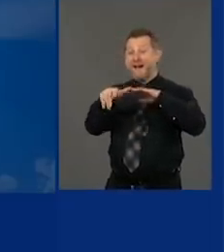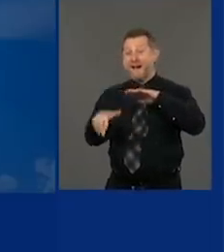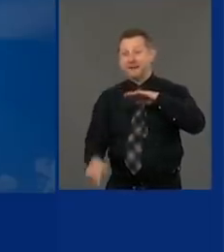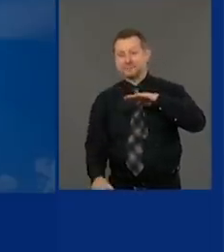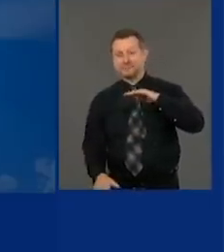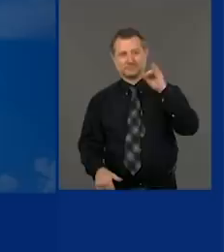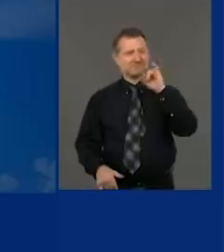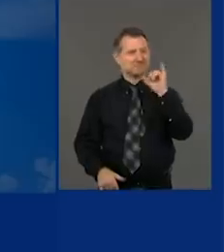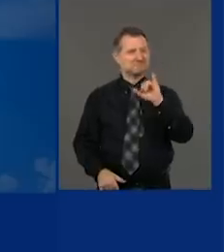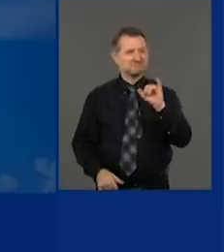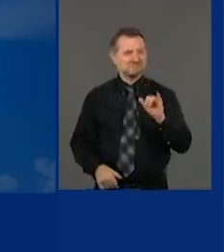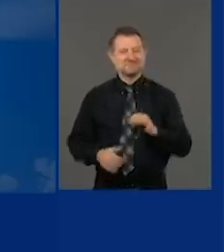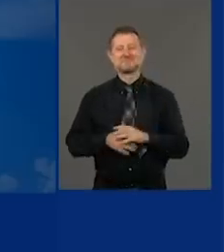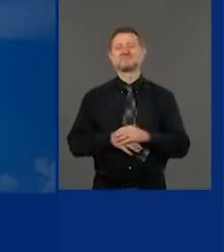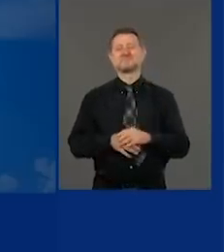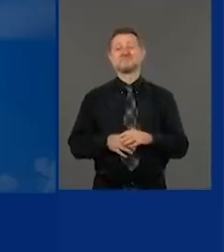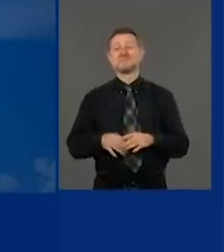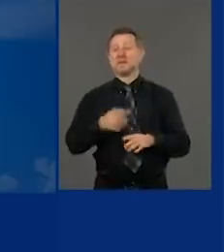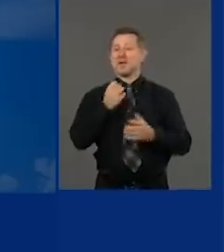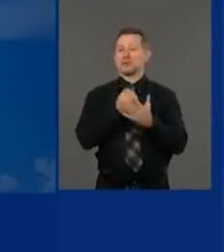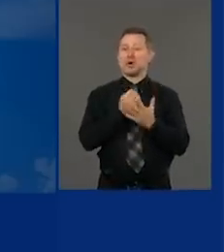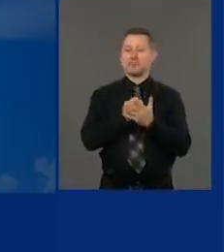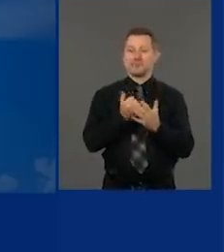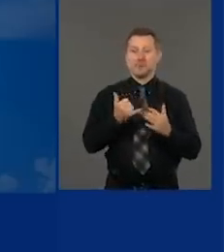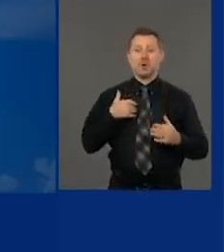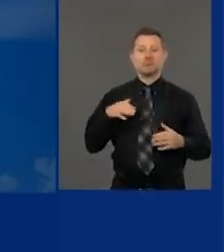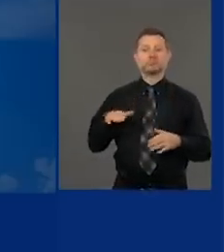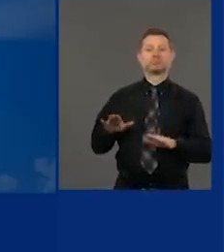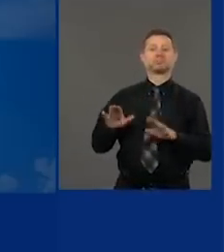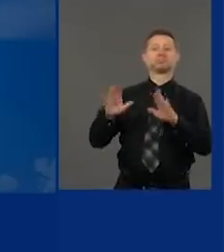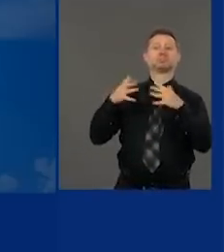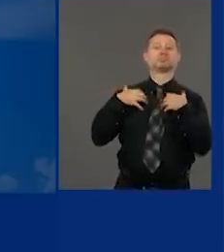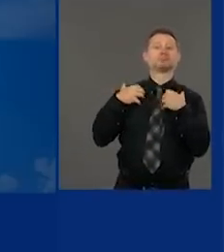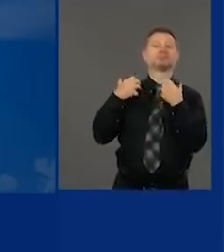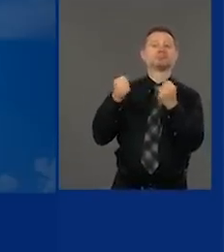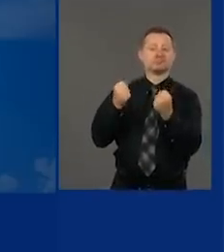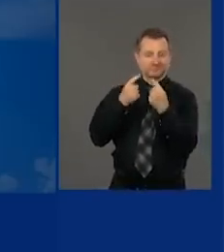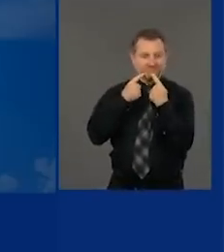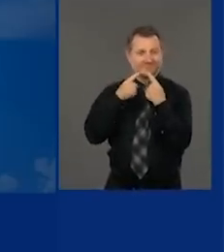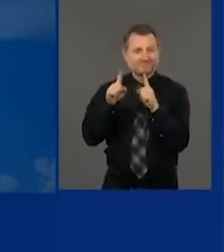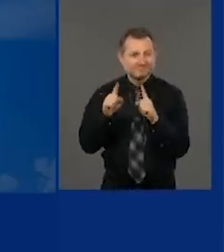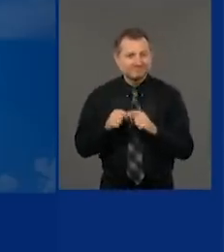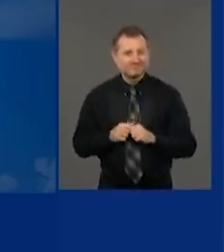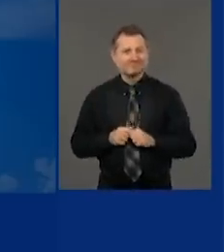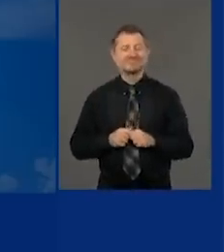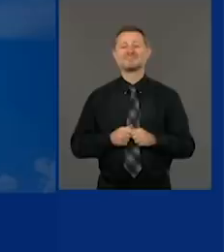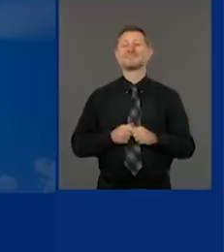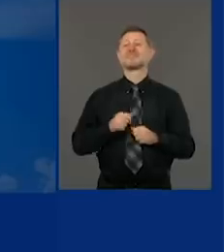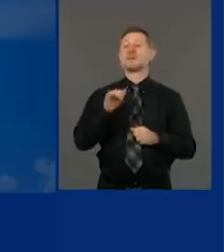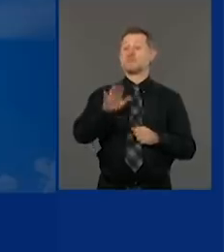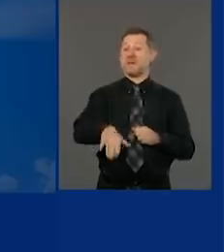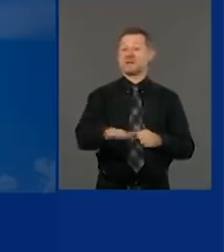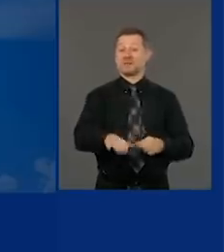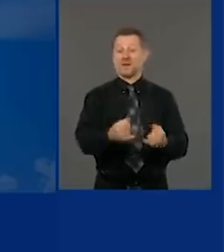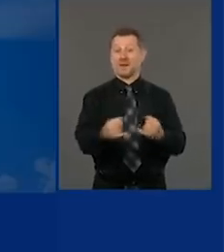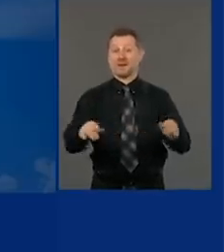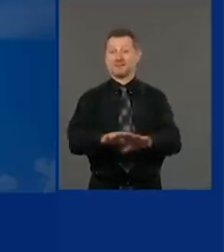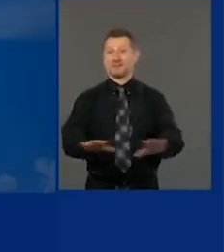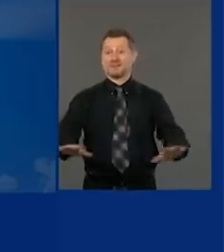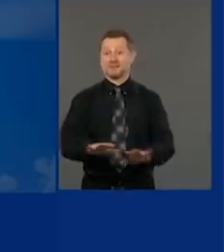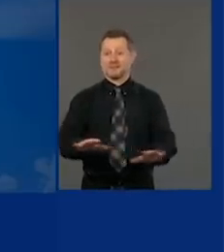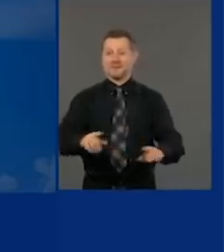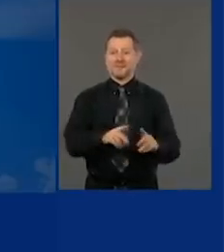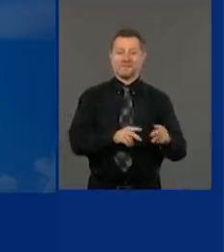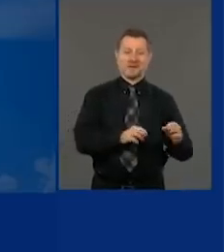And the economy comes running down. Timeline on the bottom, from day one to